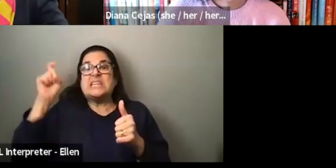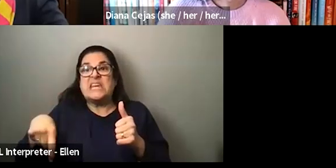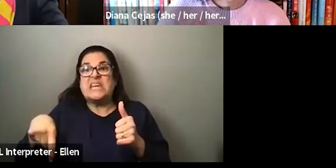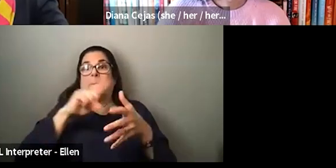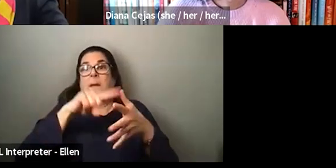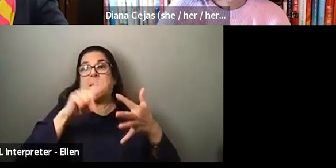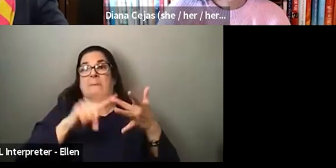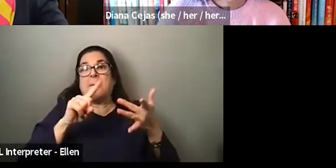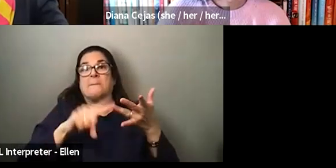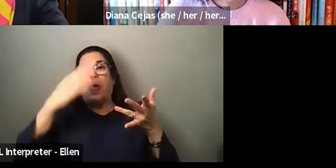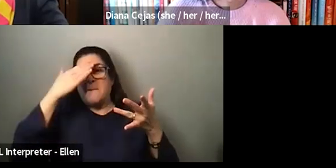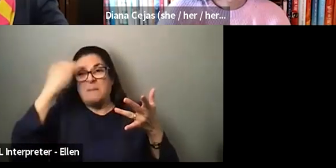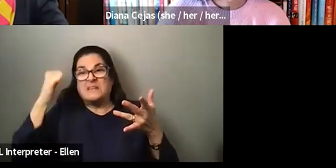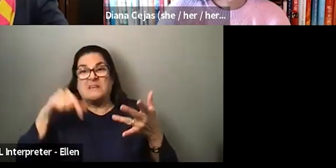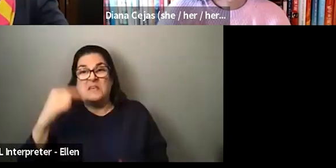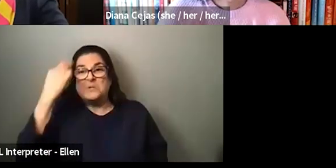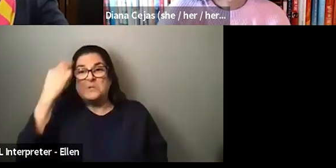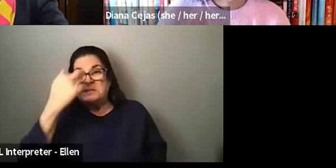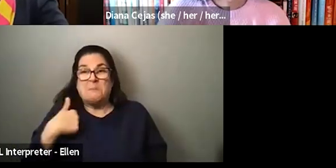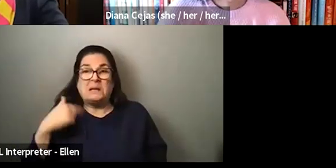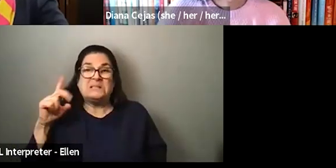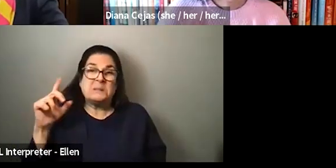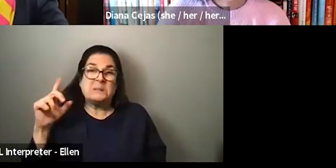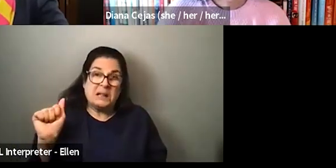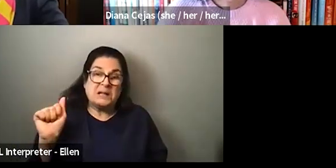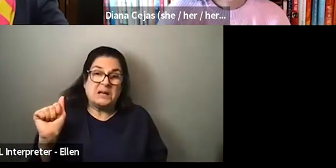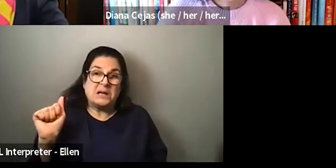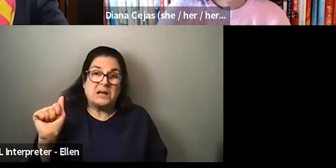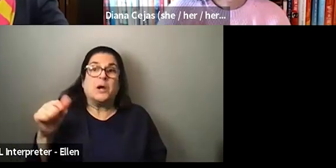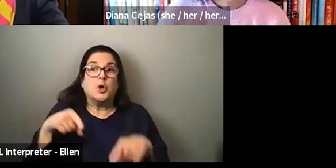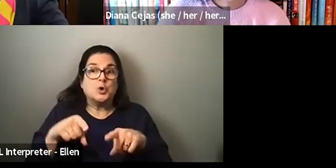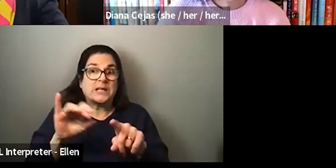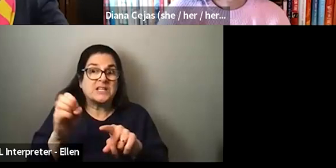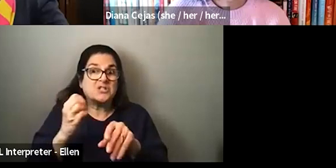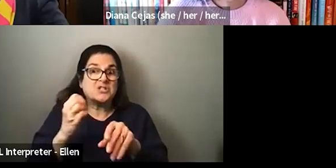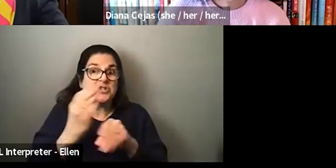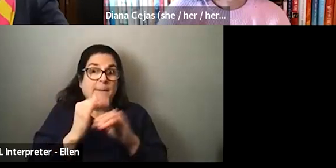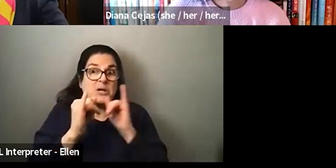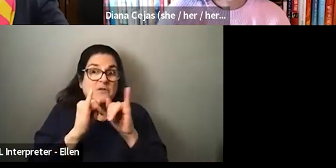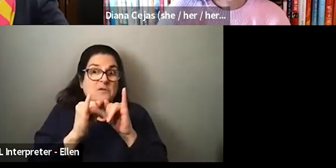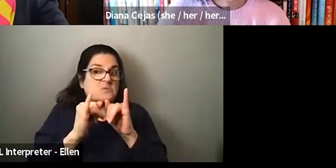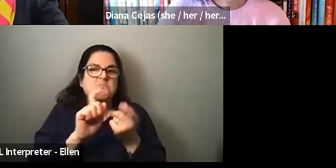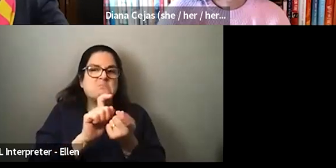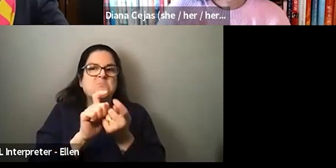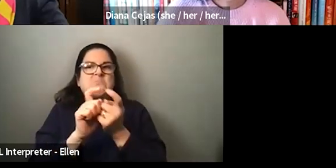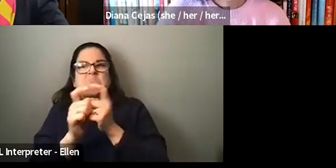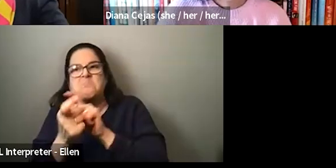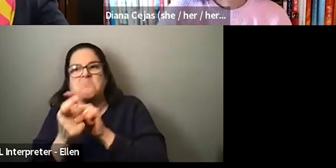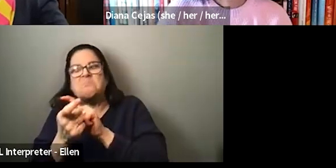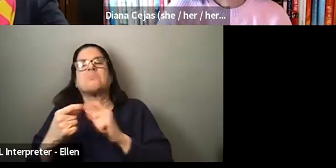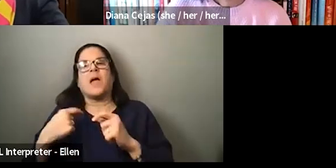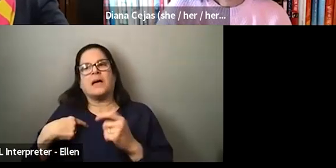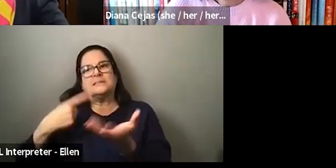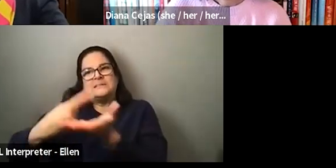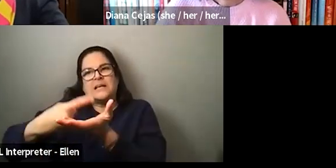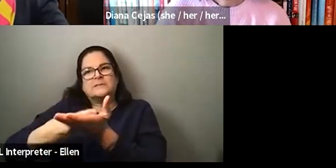this reason with my disability and that job interview, instead making it more of an asset based asset based conversation with